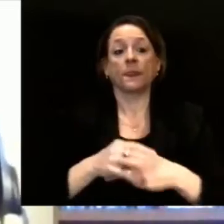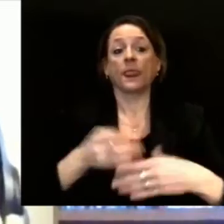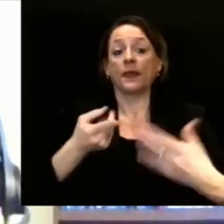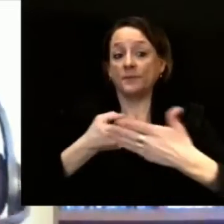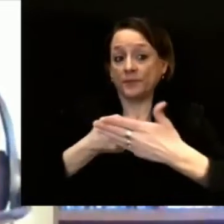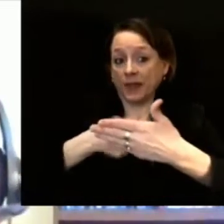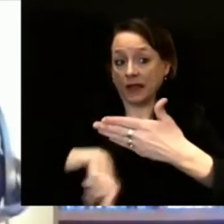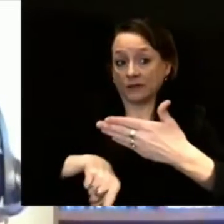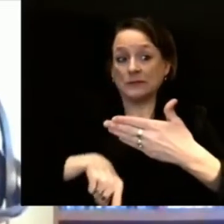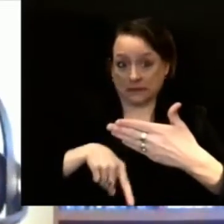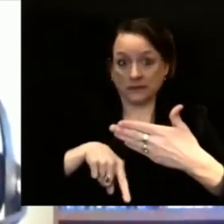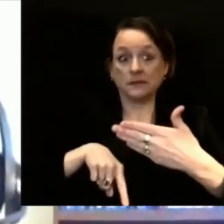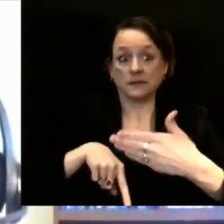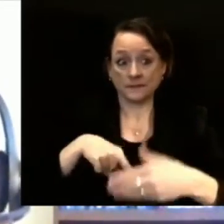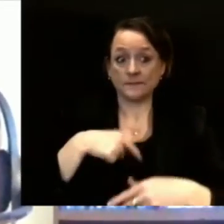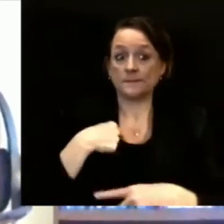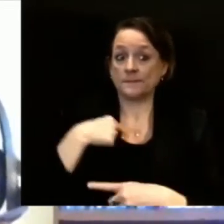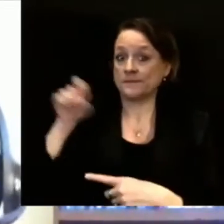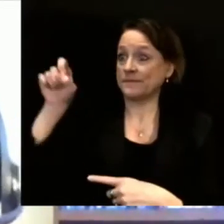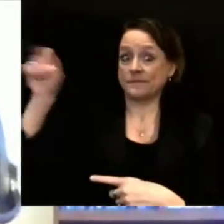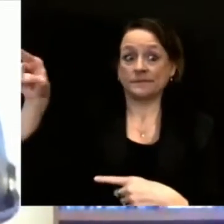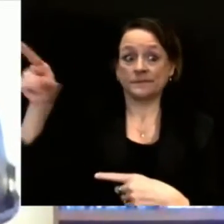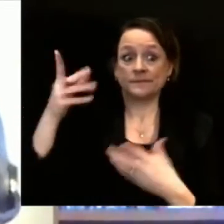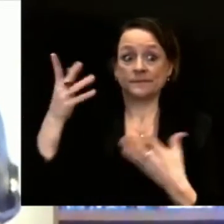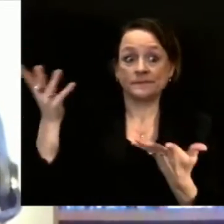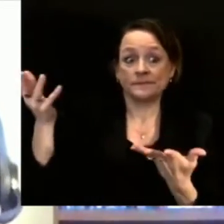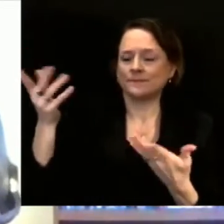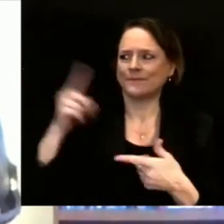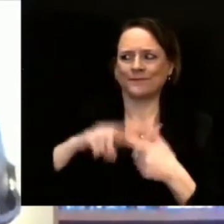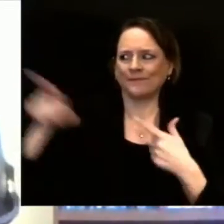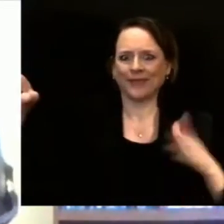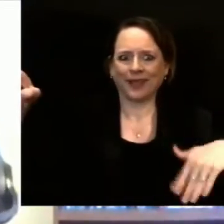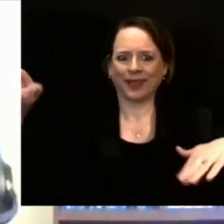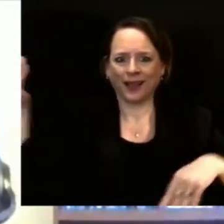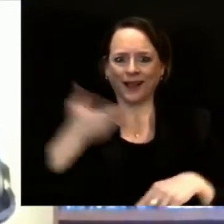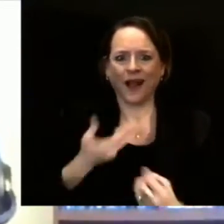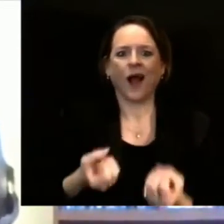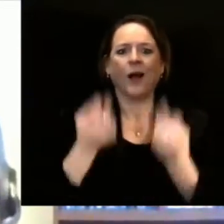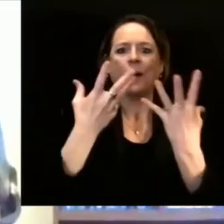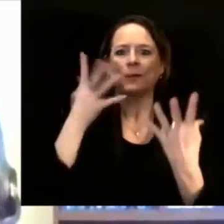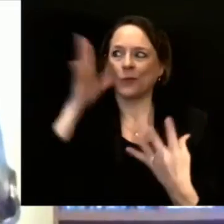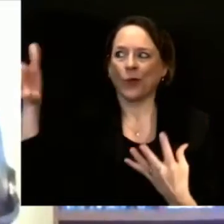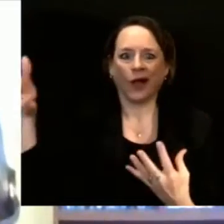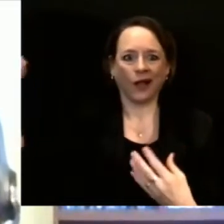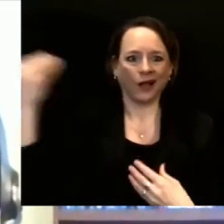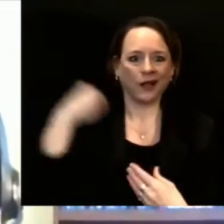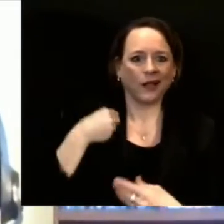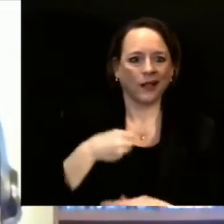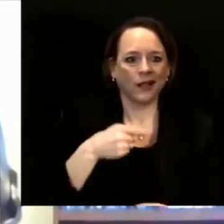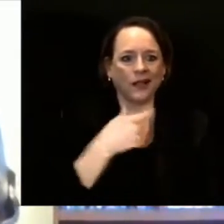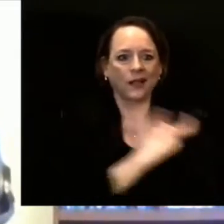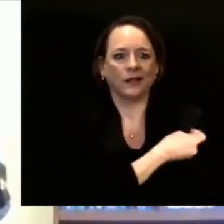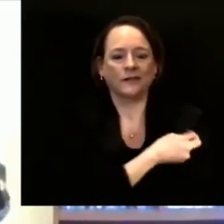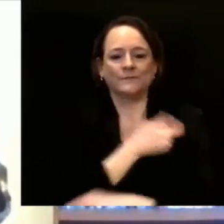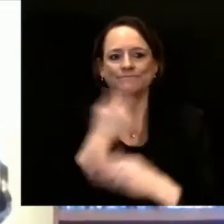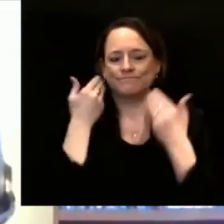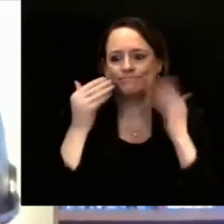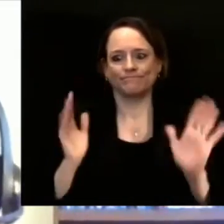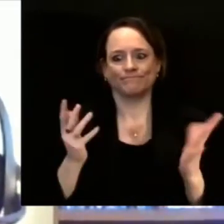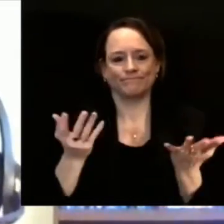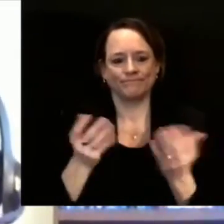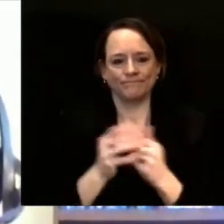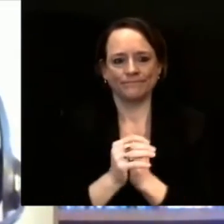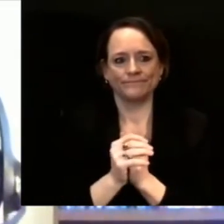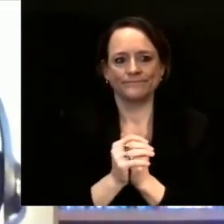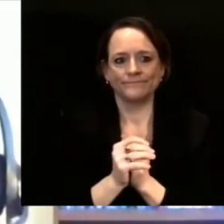are crossed, that it will be higher than it has been. But last week's allocation was steady, just as the Operation Warp